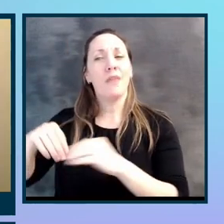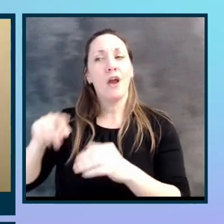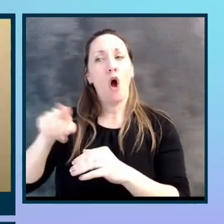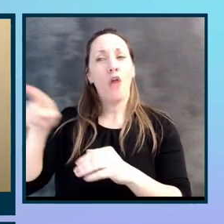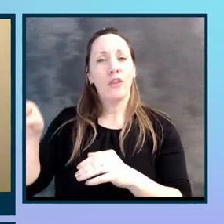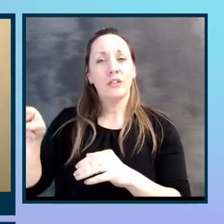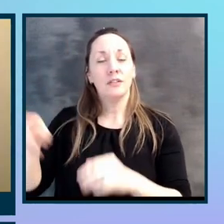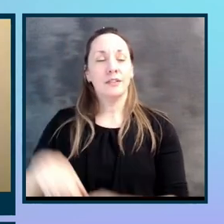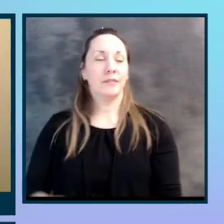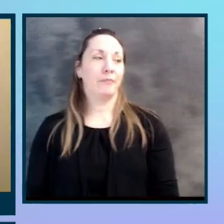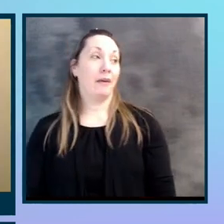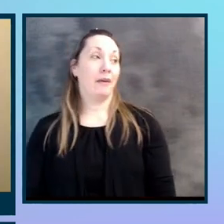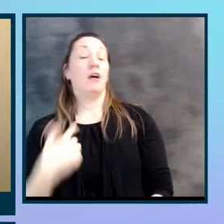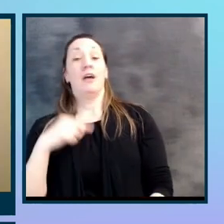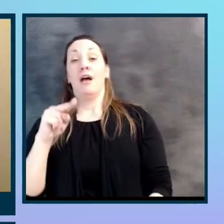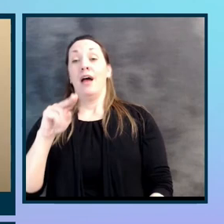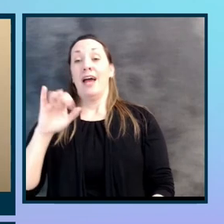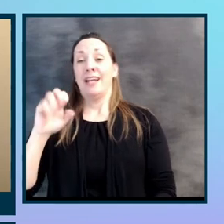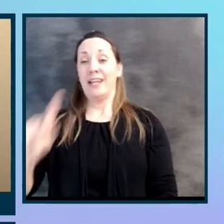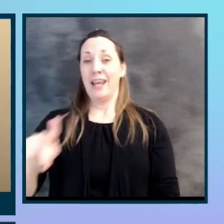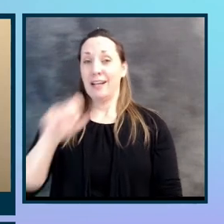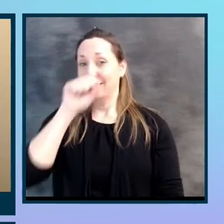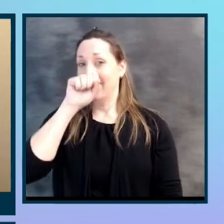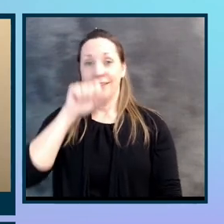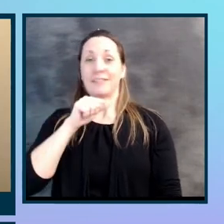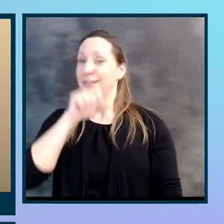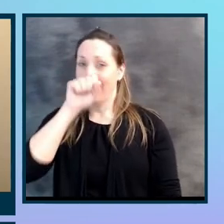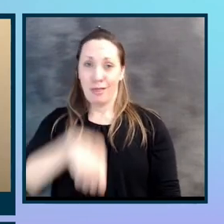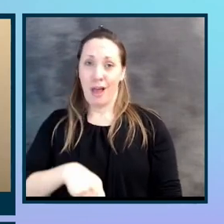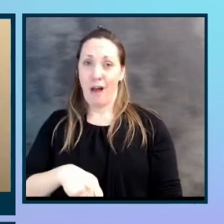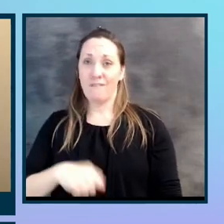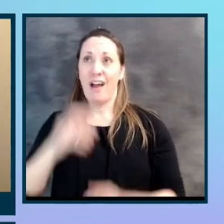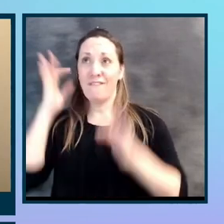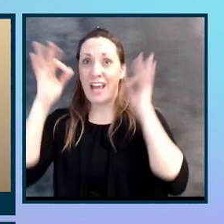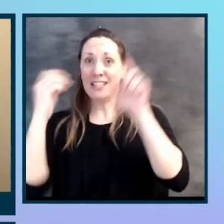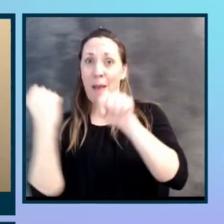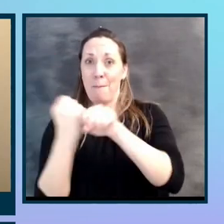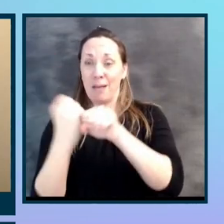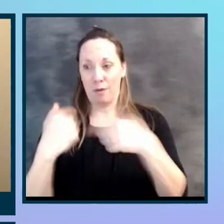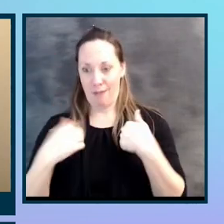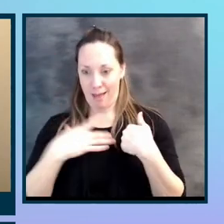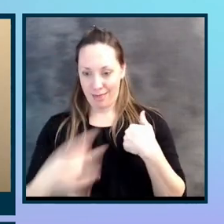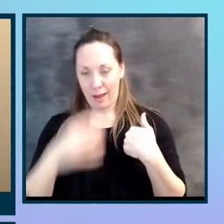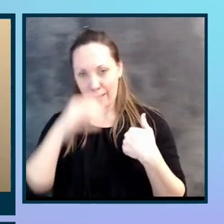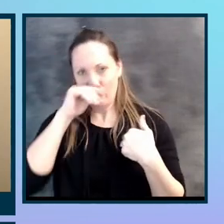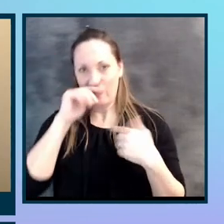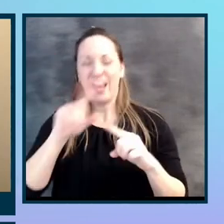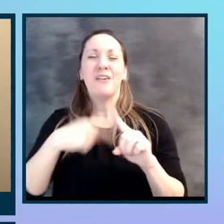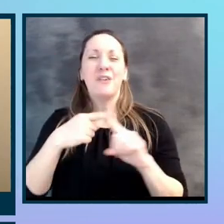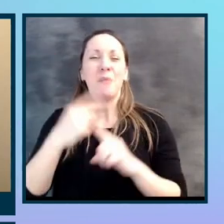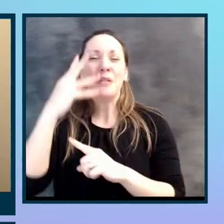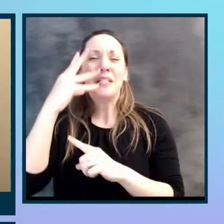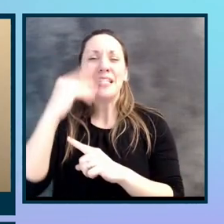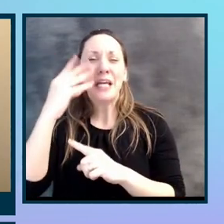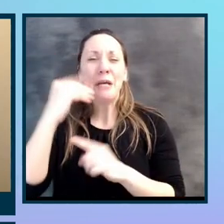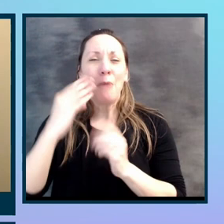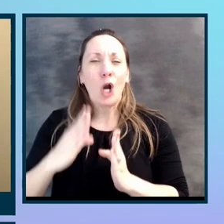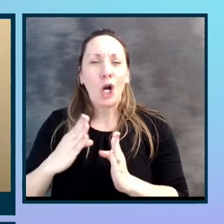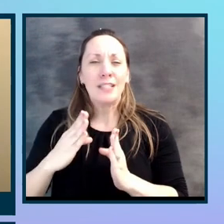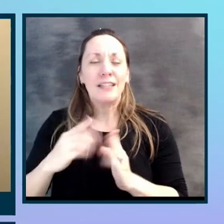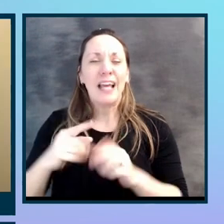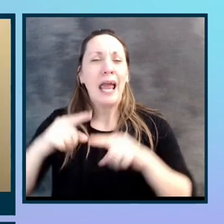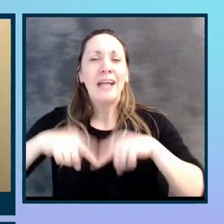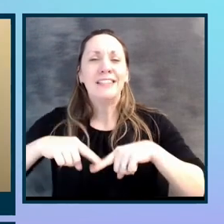fantasy baseball guy. I am. I've finally been finishing my prep work. I don't know about sleepers. You know, it depends what